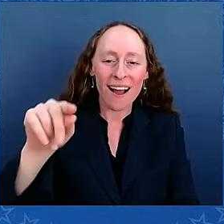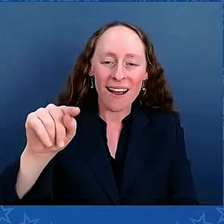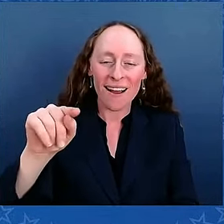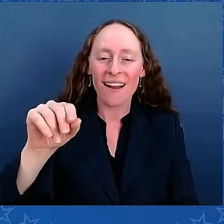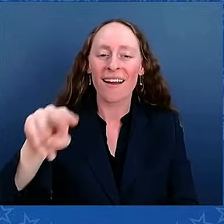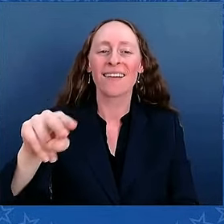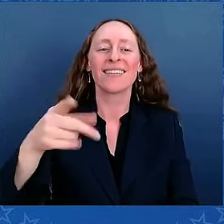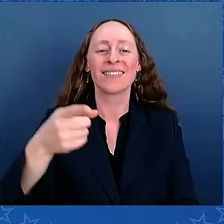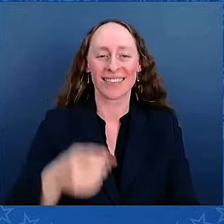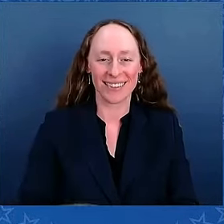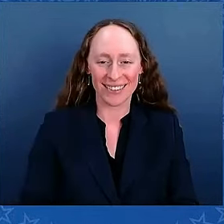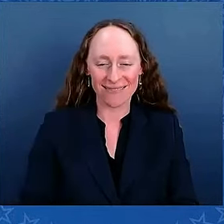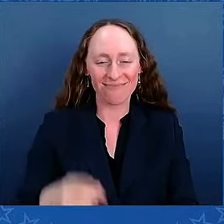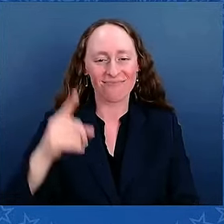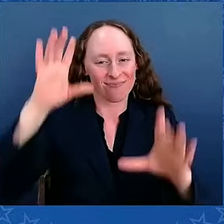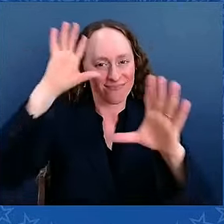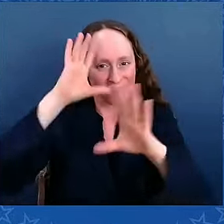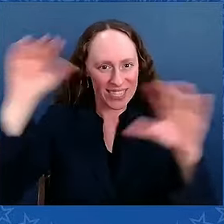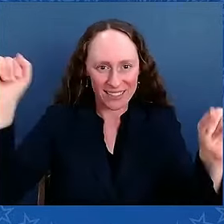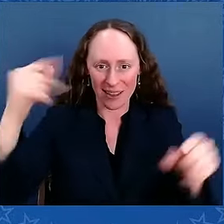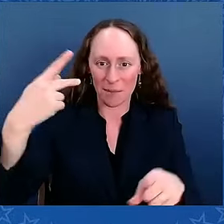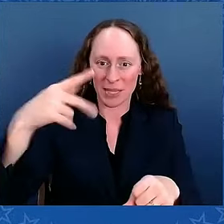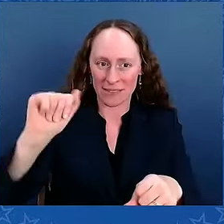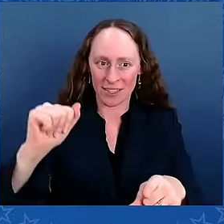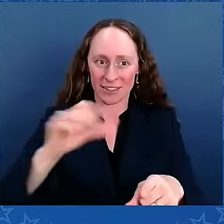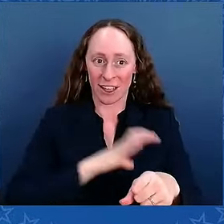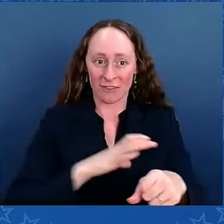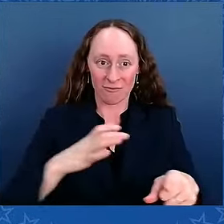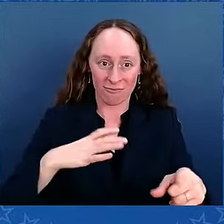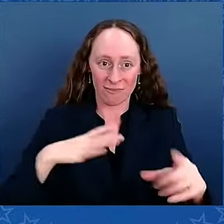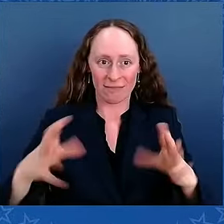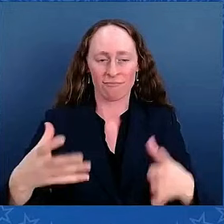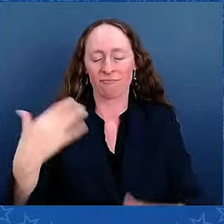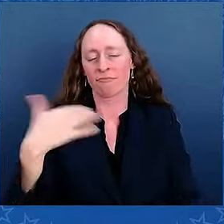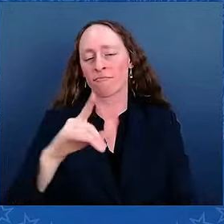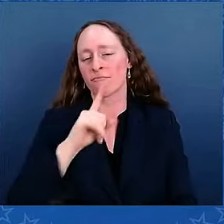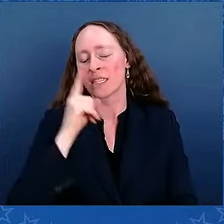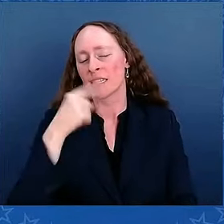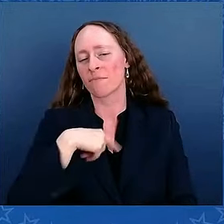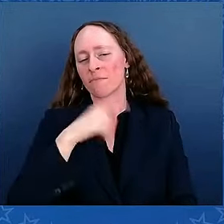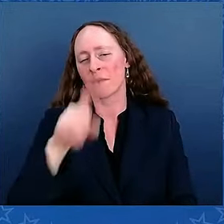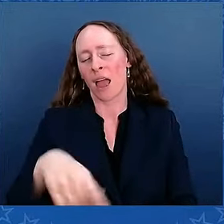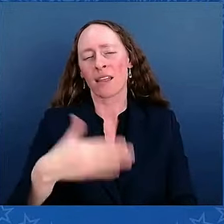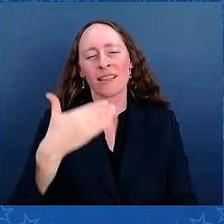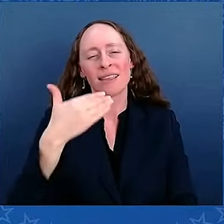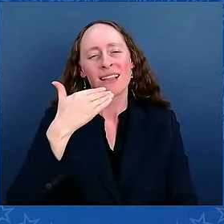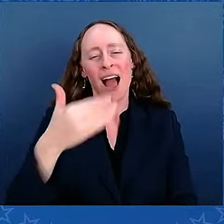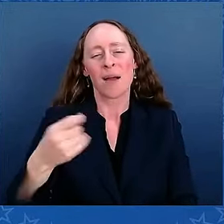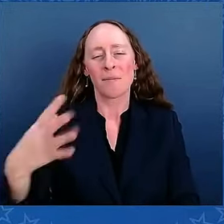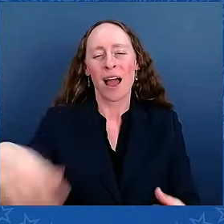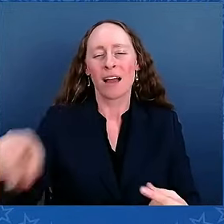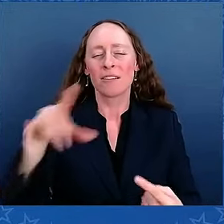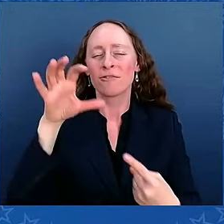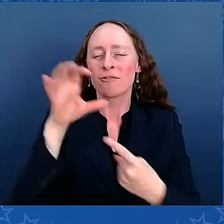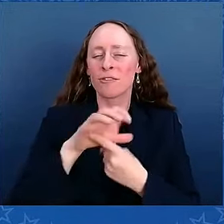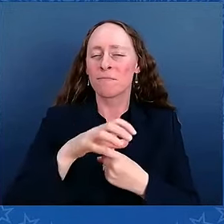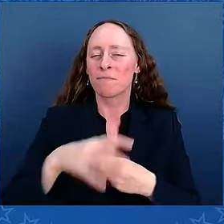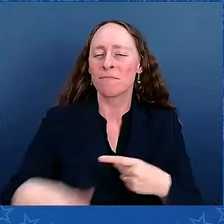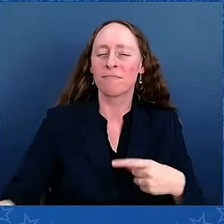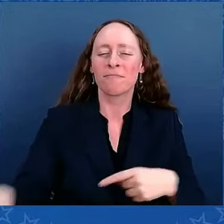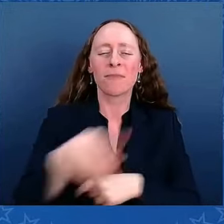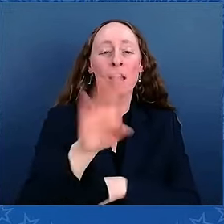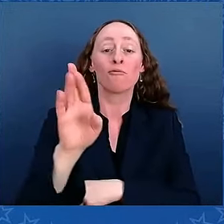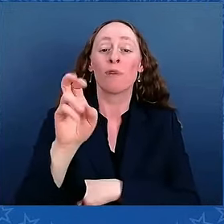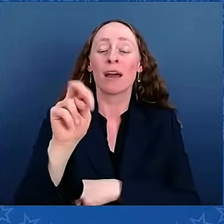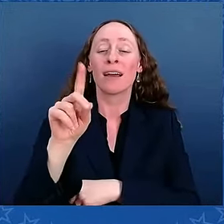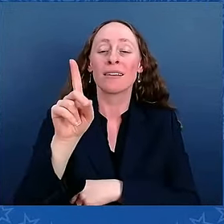I always want to thank the great champions of working people here. Brendan Boyle, the hell of a guy, man. He's stuck with me.